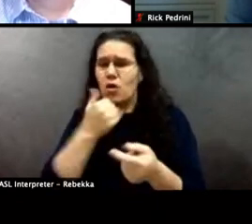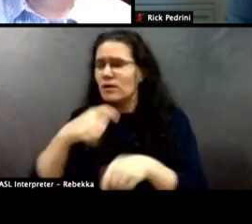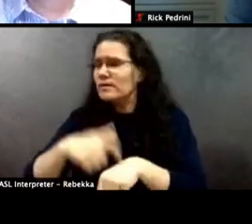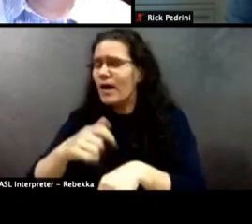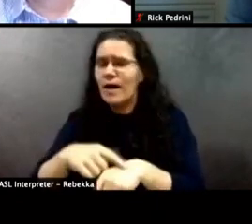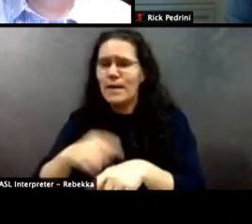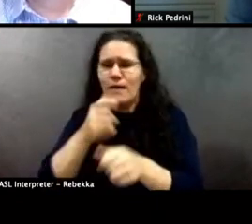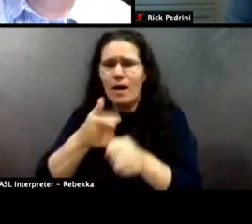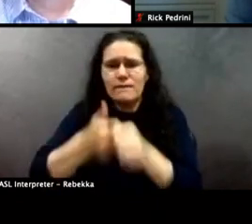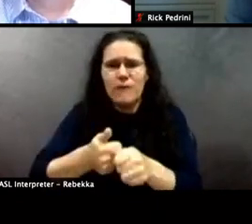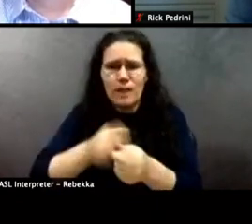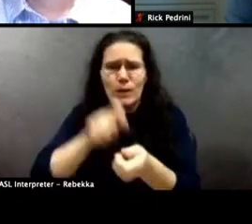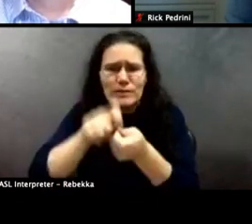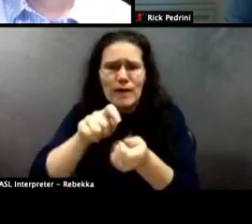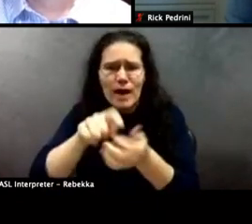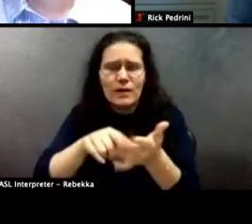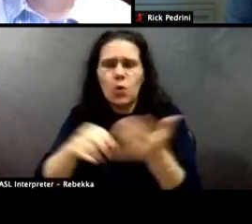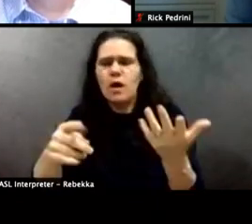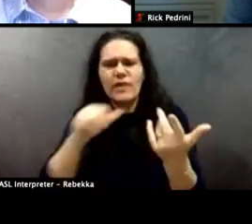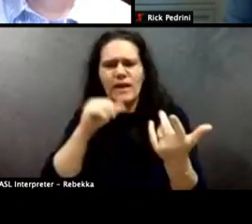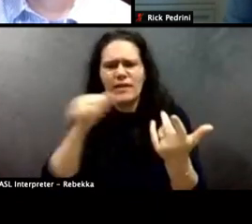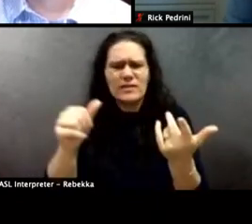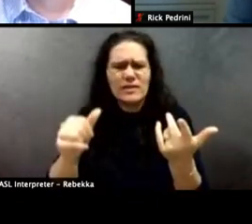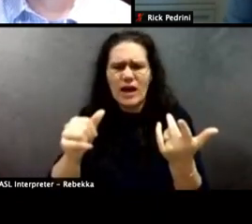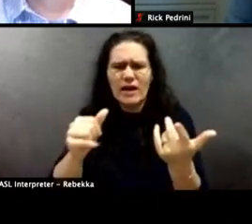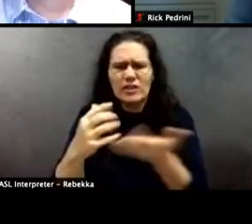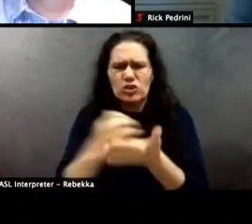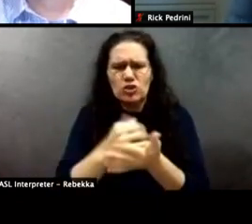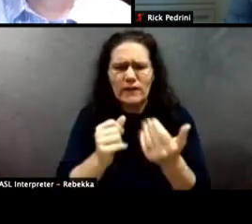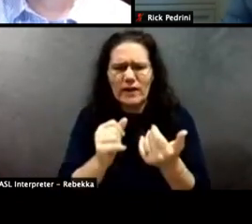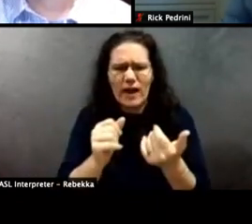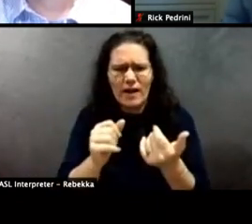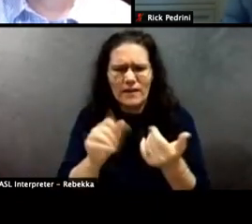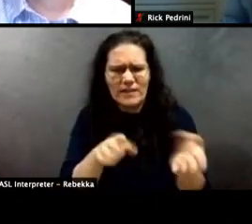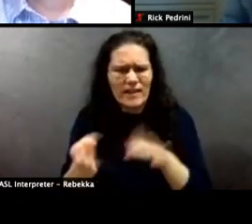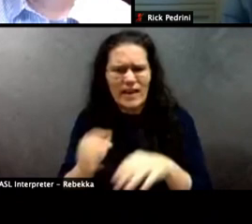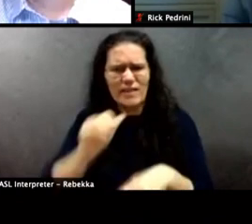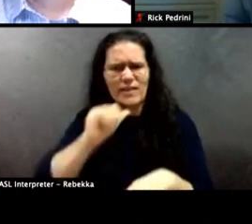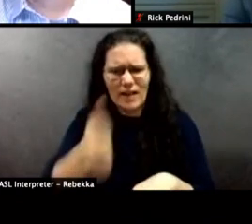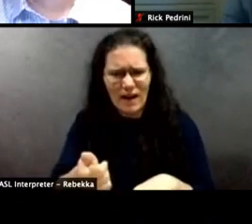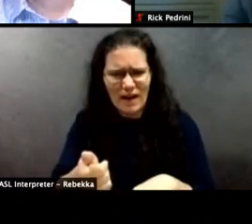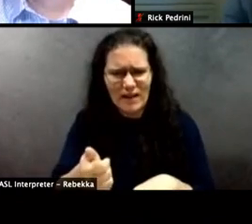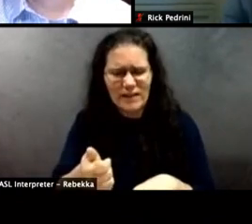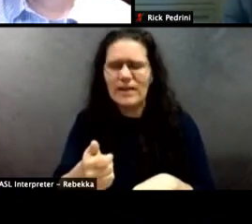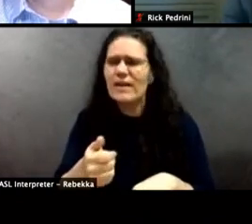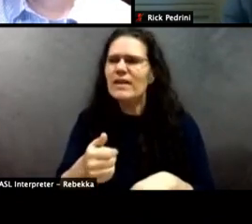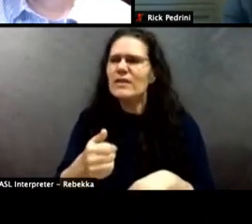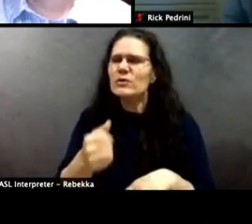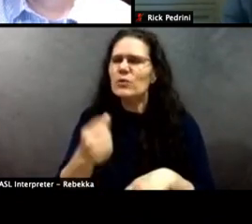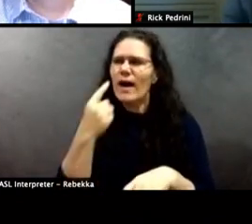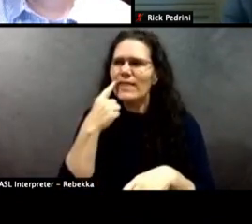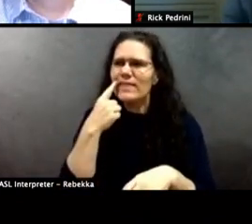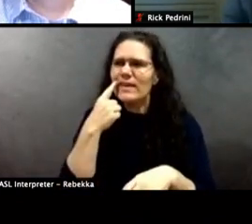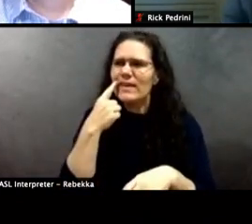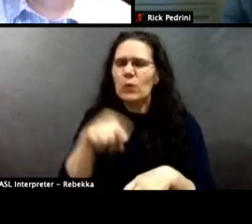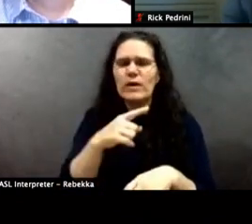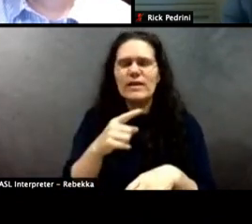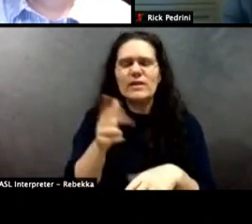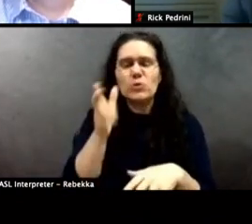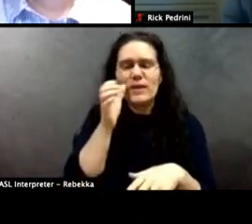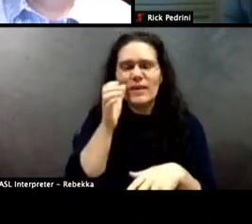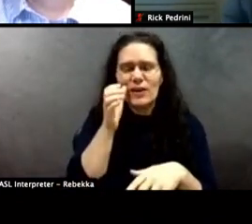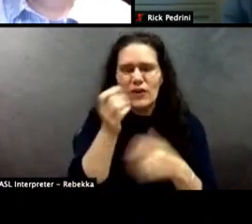a capital punishment of the offense. Right. And we have to start to Susan's point. We need to hear the empathy and